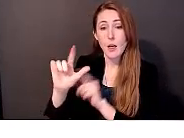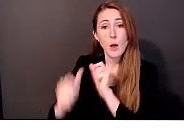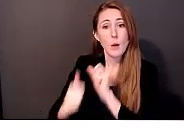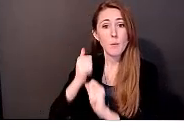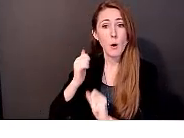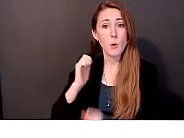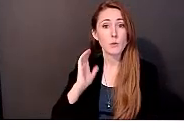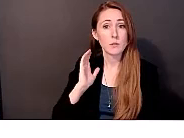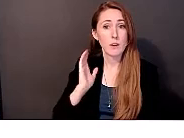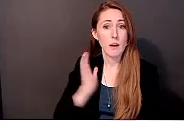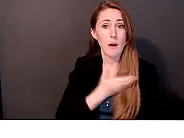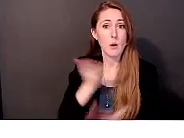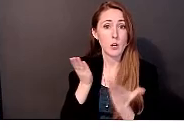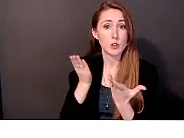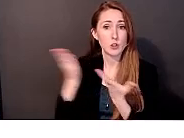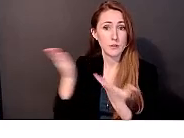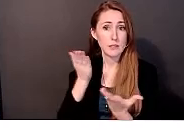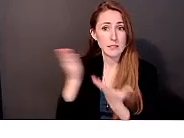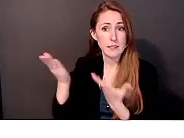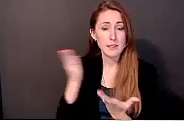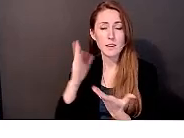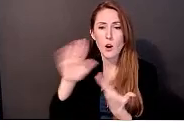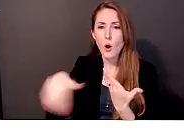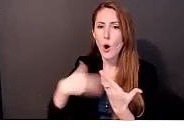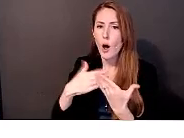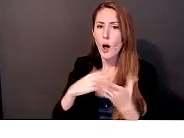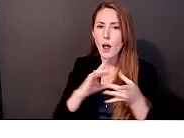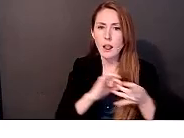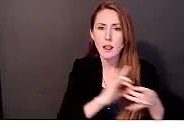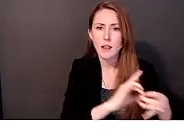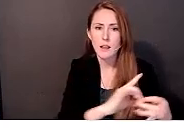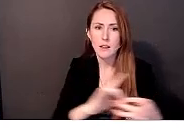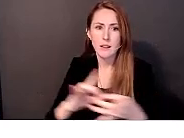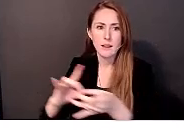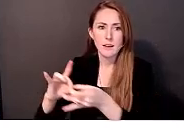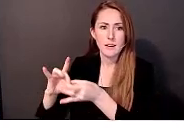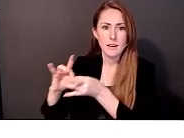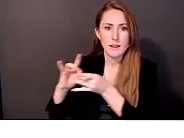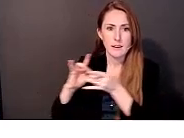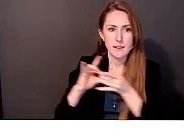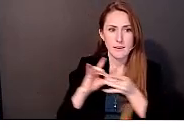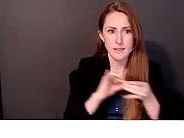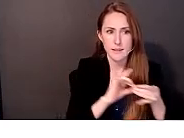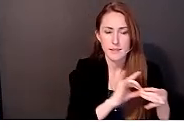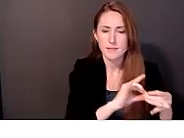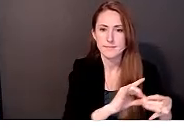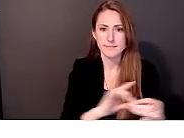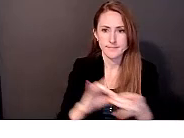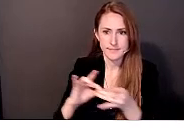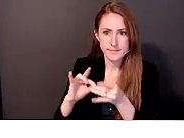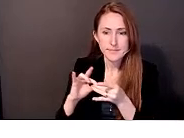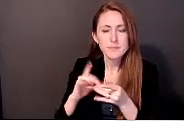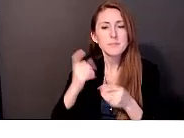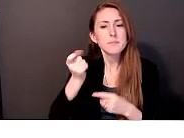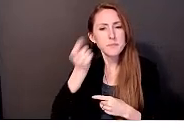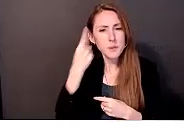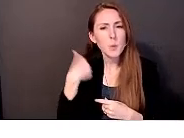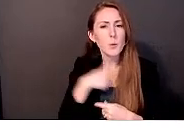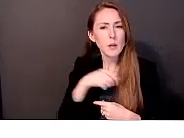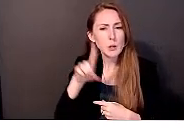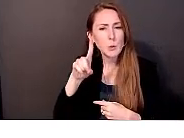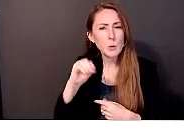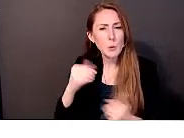are all interconnected with the core services. So even though we do have some kind of heart parceled out,